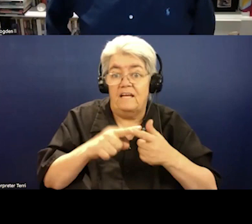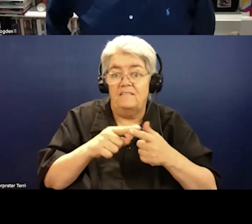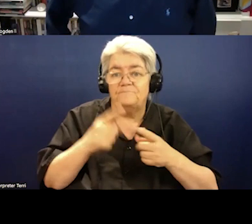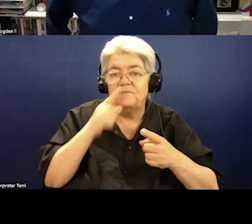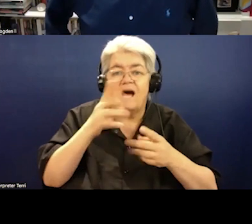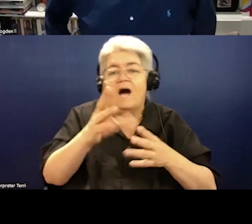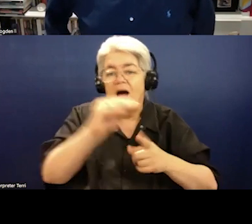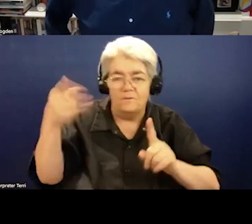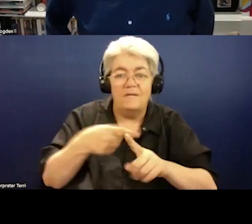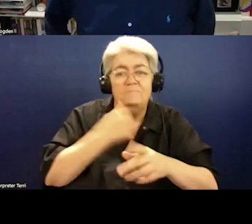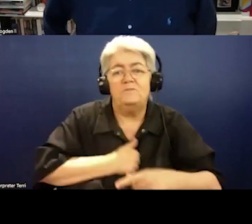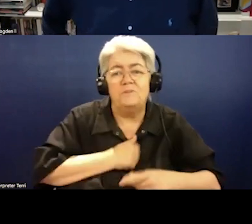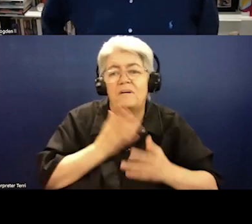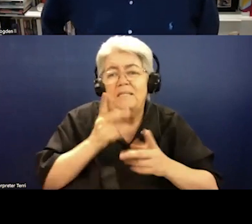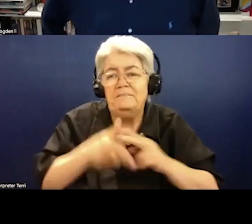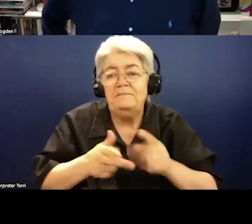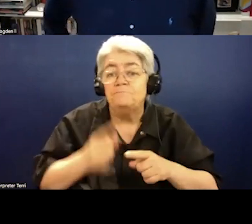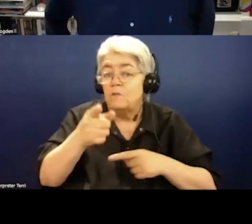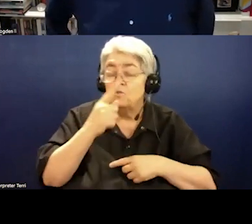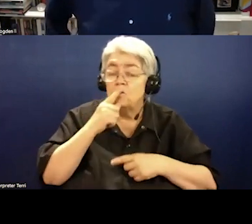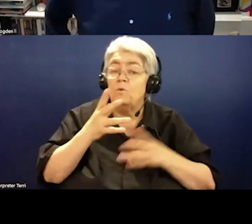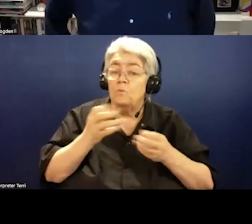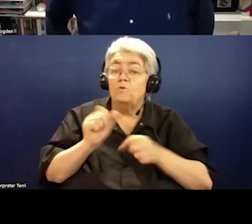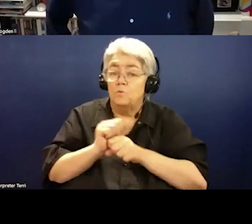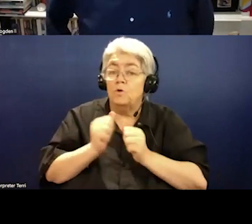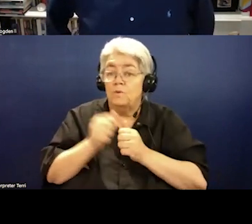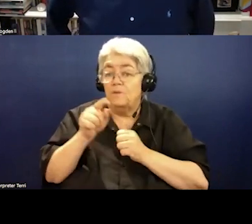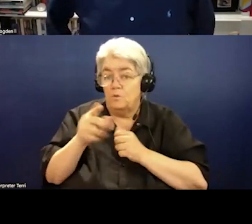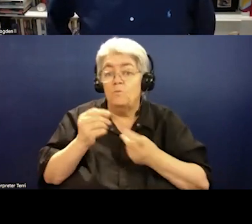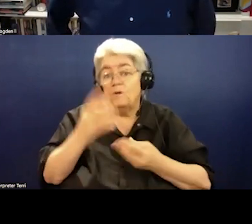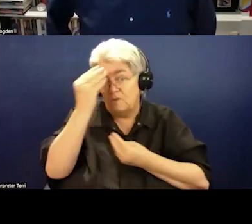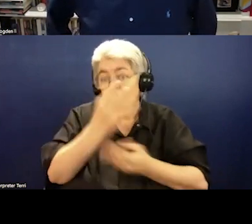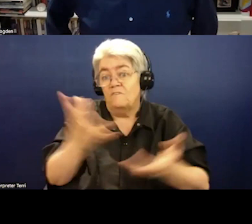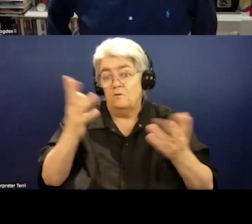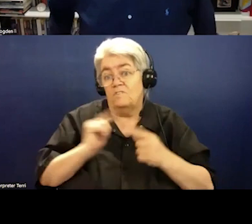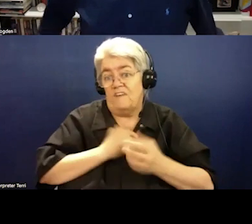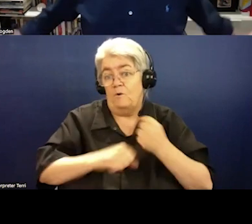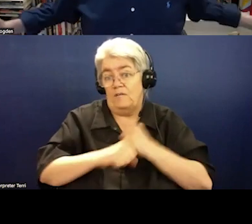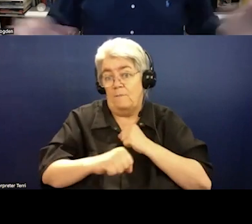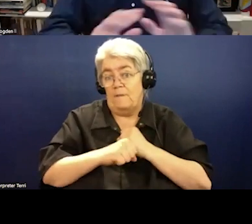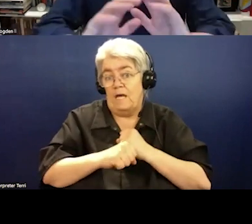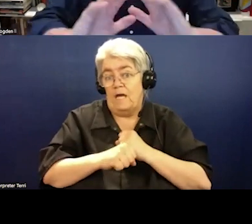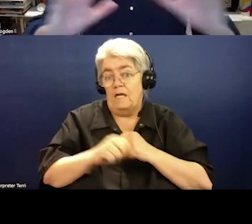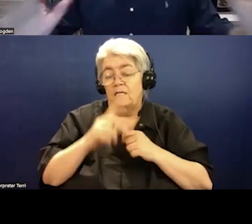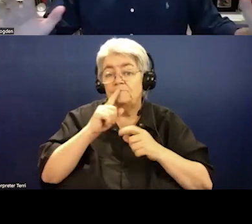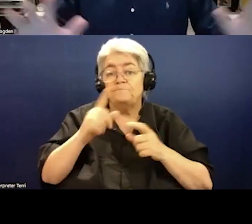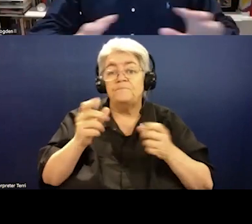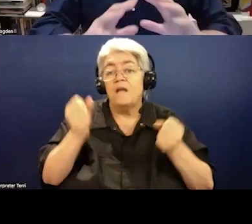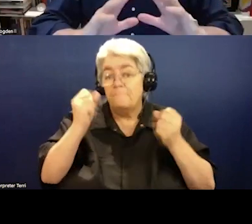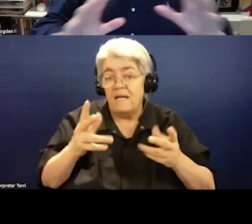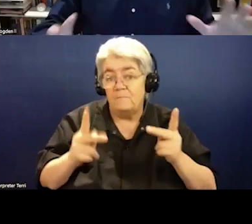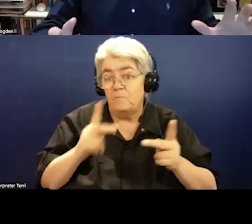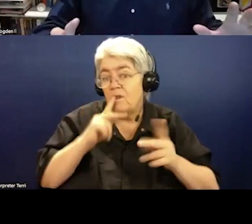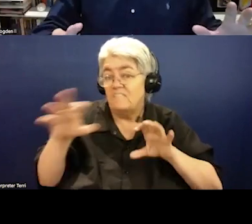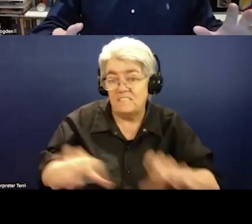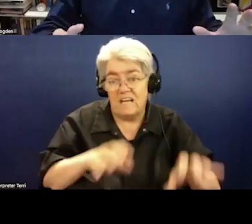sorry. So we want to, we want to work with you. want to keep you informed about our campaign. We'll start. Now, there are many who have done the work. There are